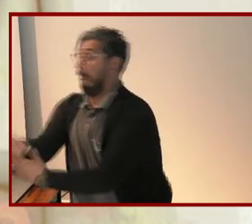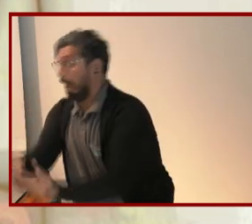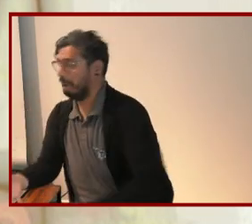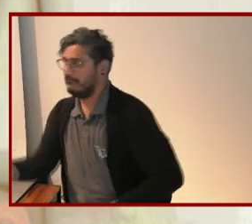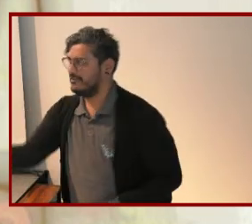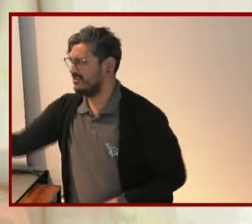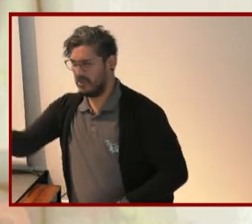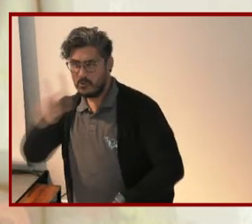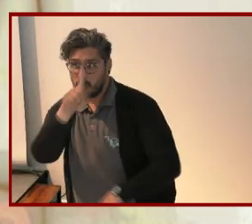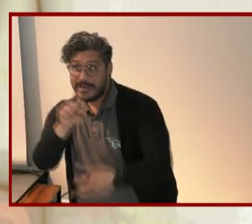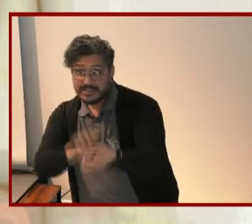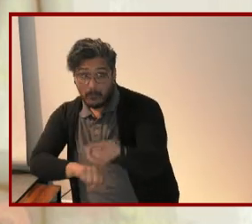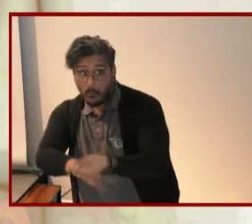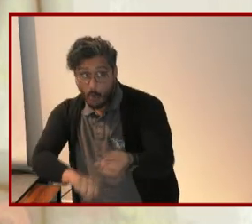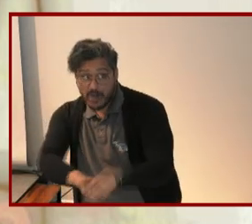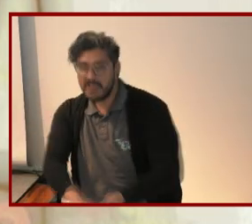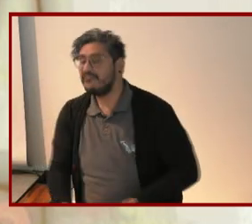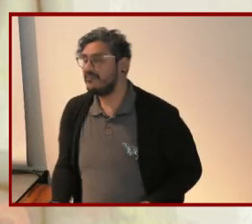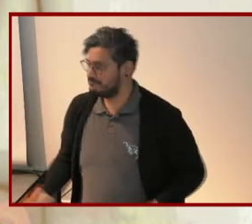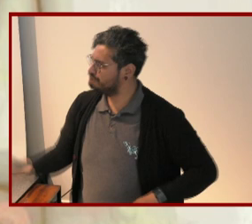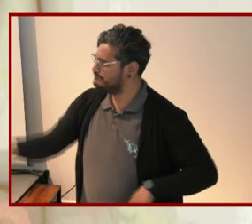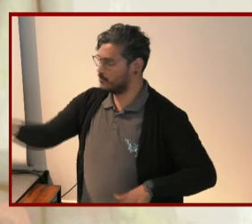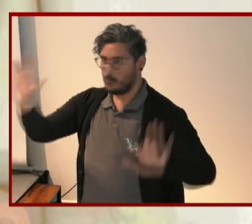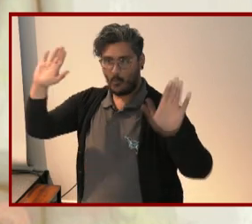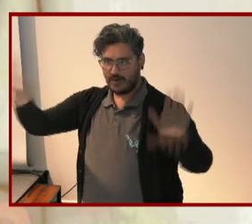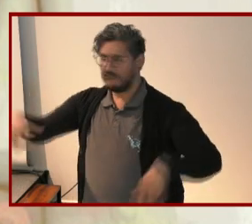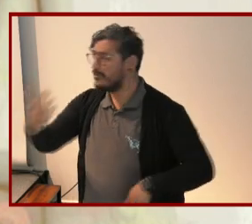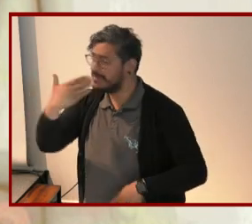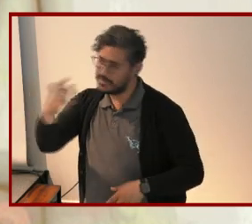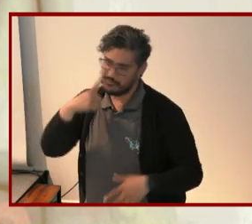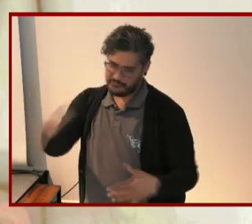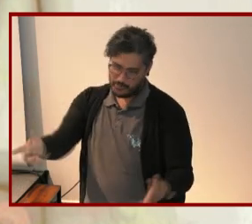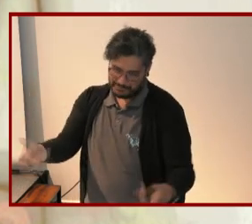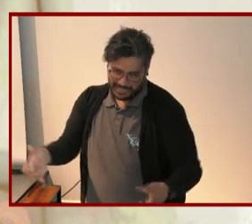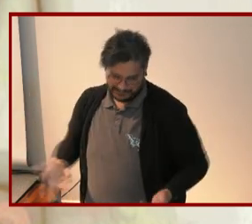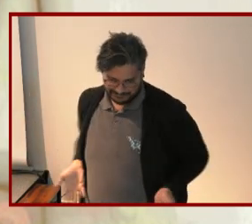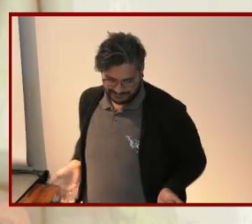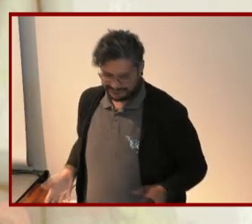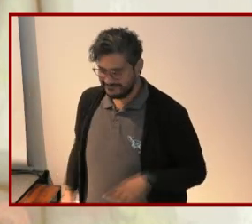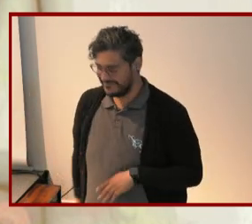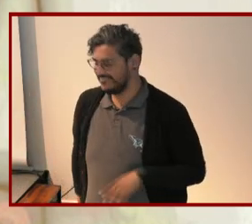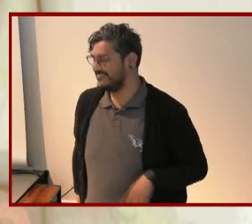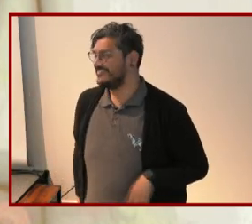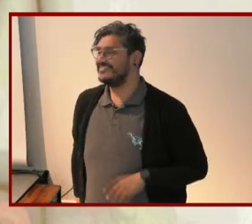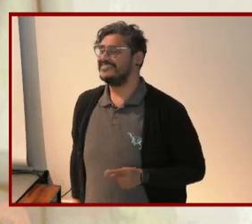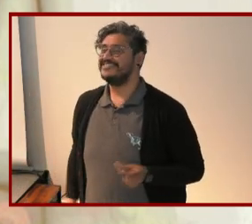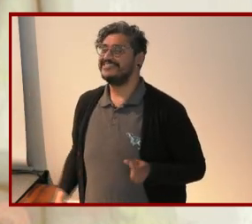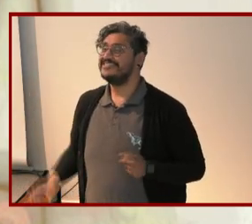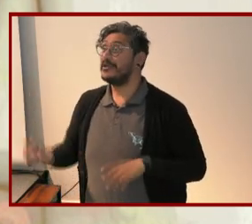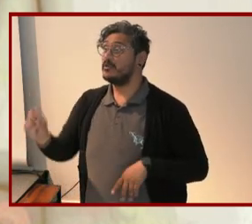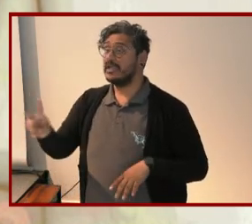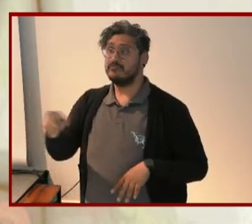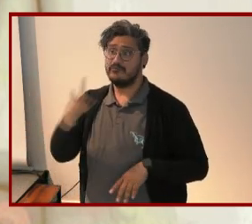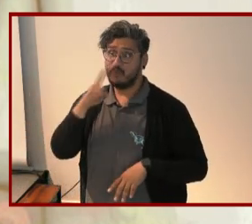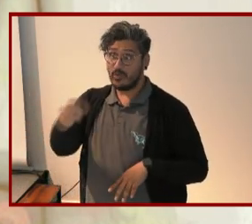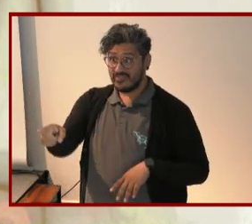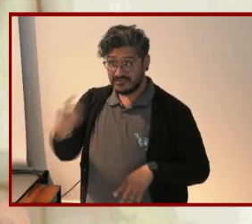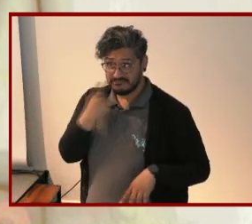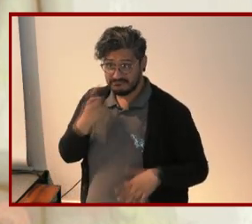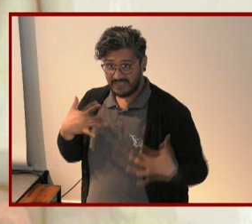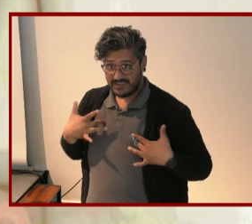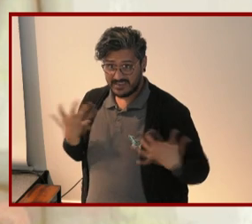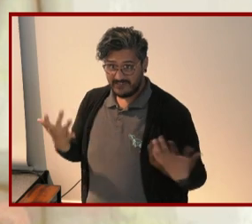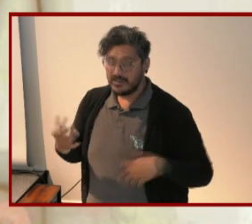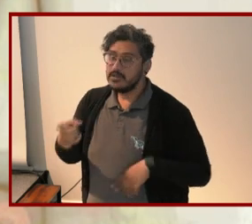supportive wonderful okay thank you for playing along in this little activity you